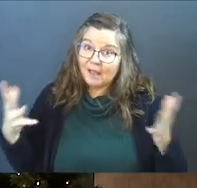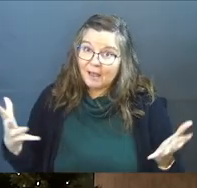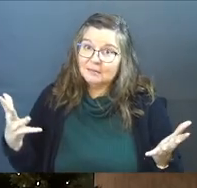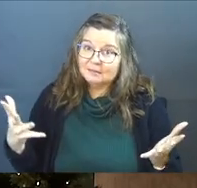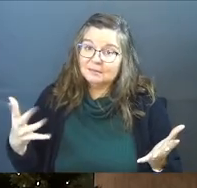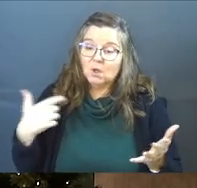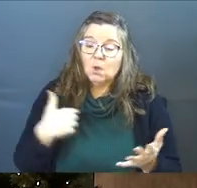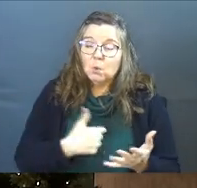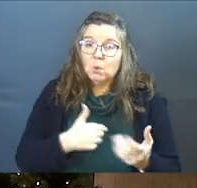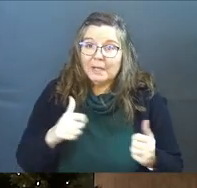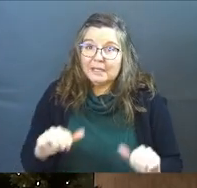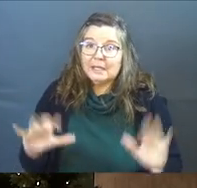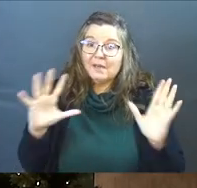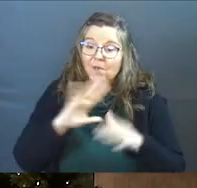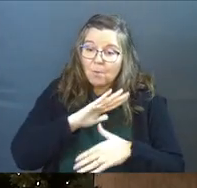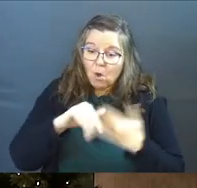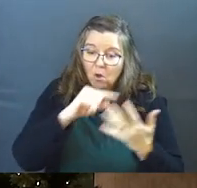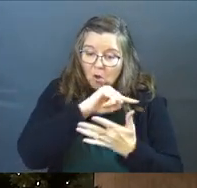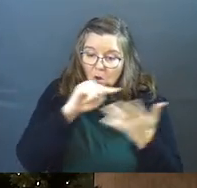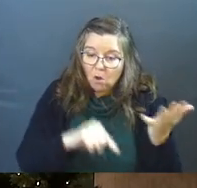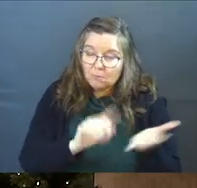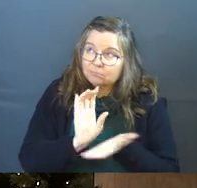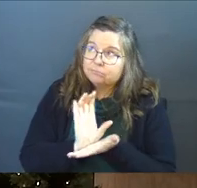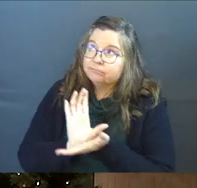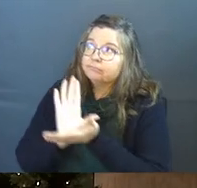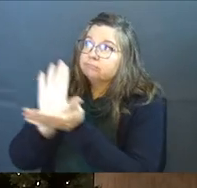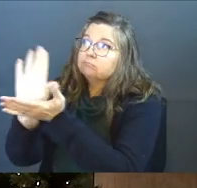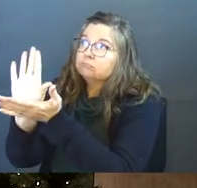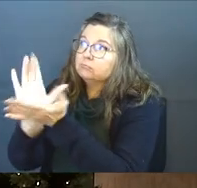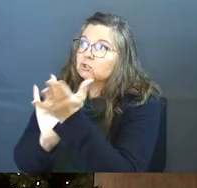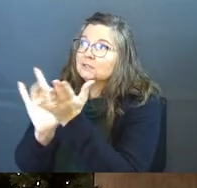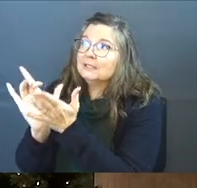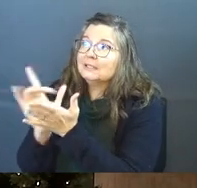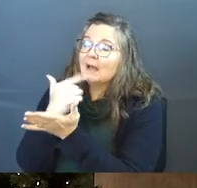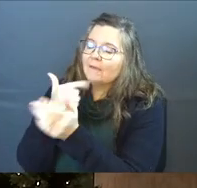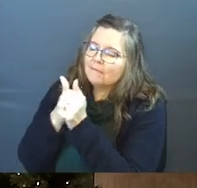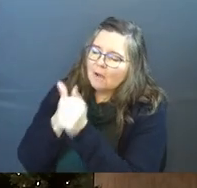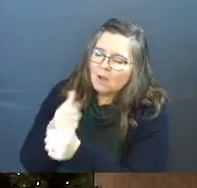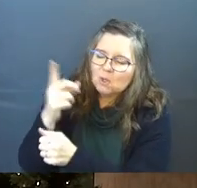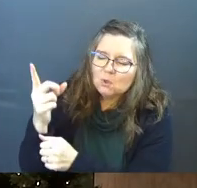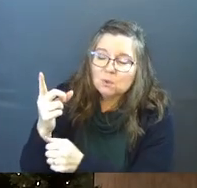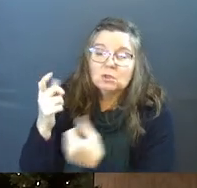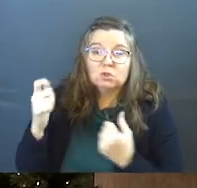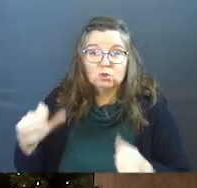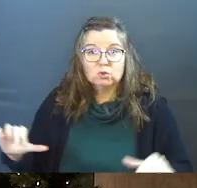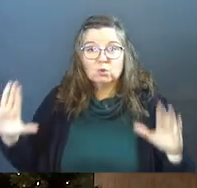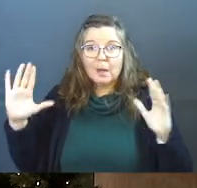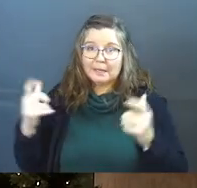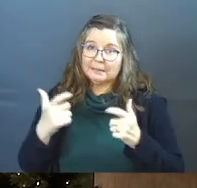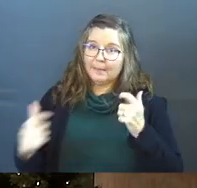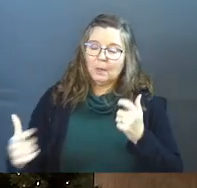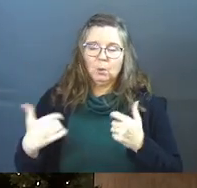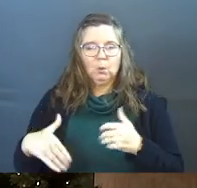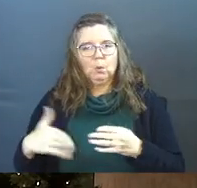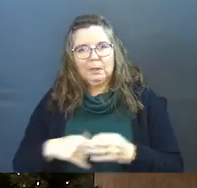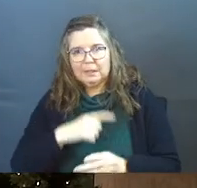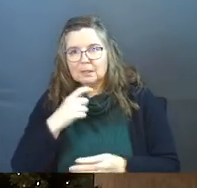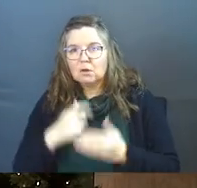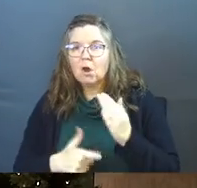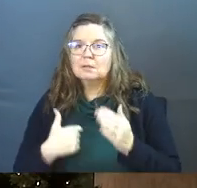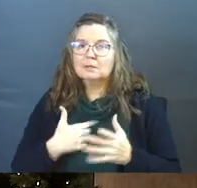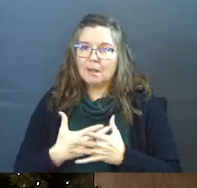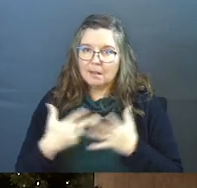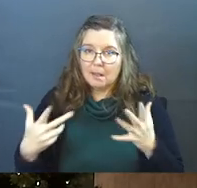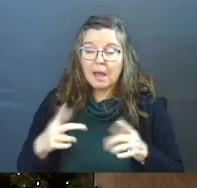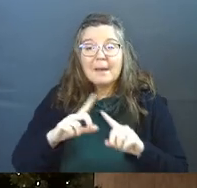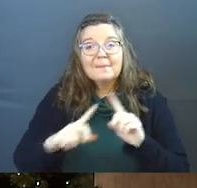amen? We give up all of that to Jesus, and we're going to live for you now, so surrender is a big deal, and it costs us